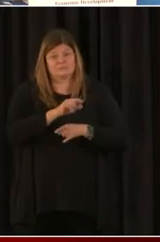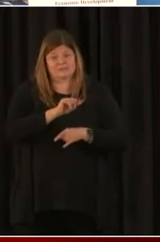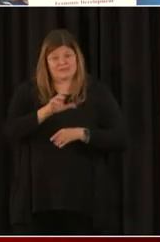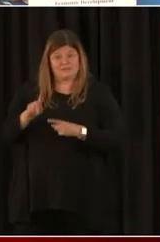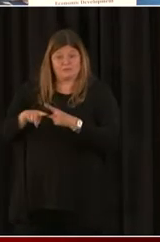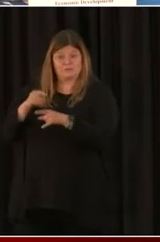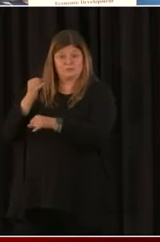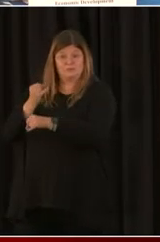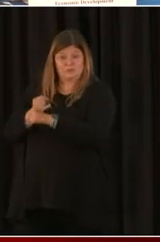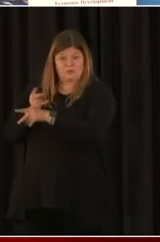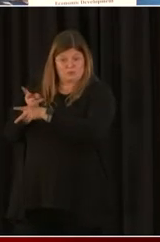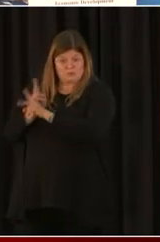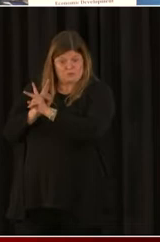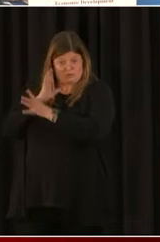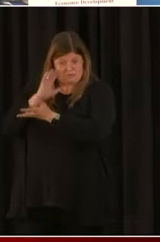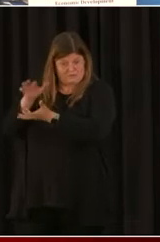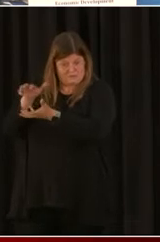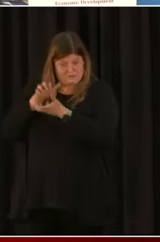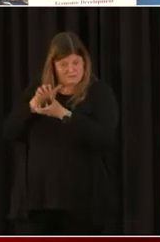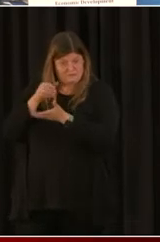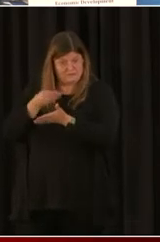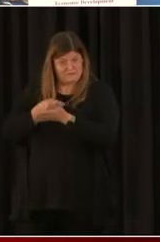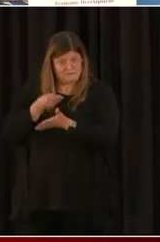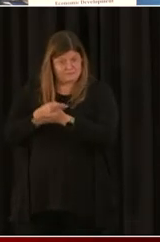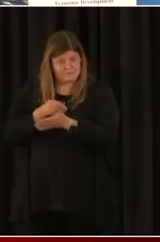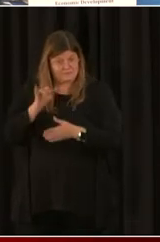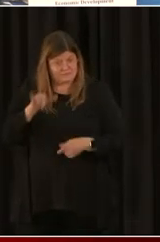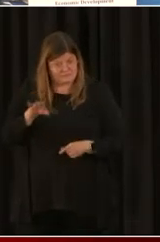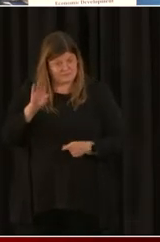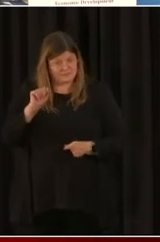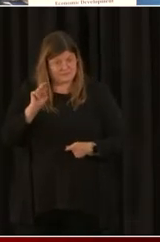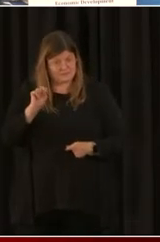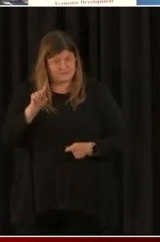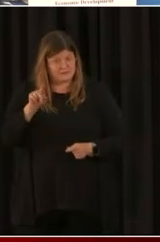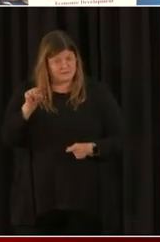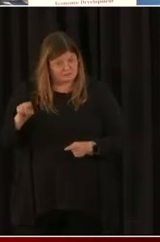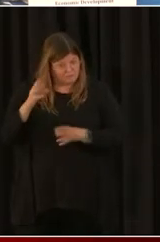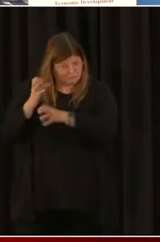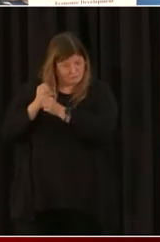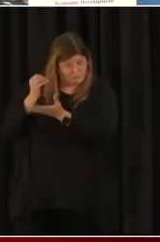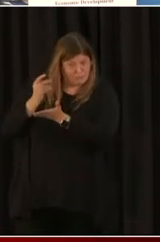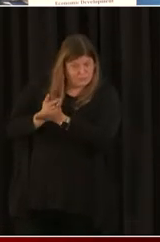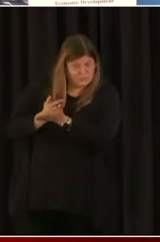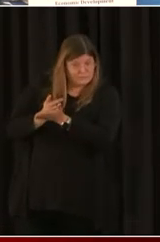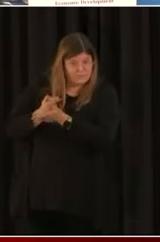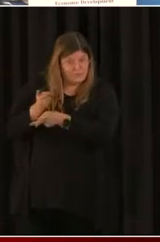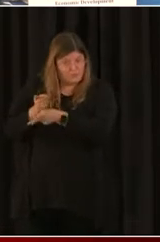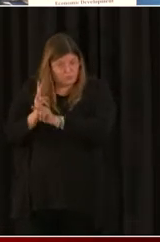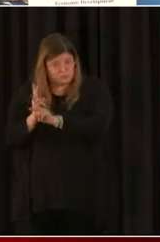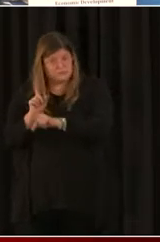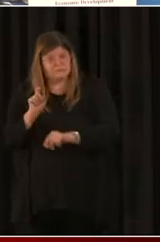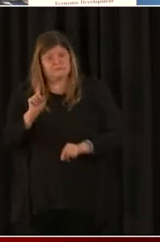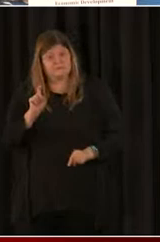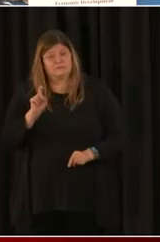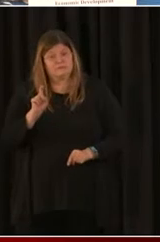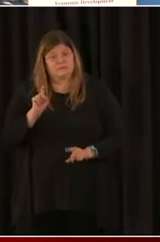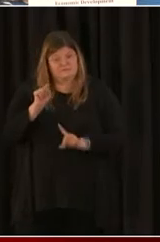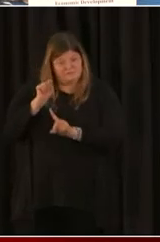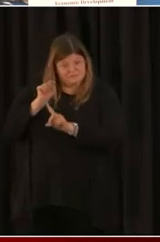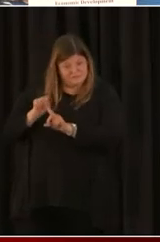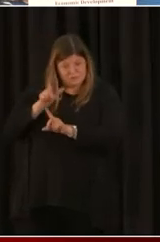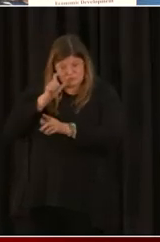loan. Is that correct? Yes. And then also, I think this is a good